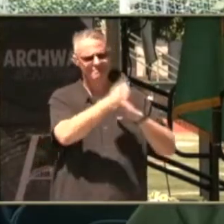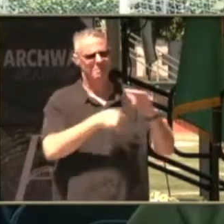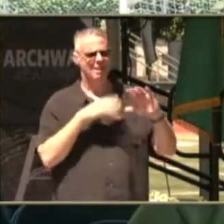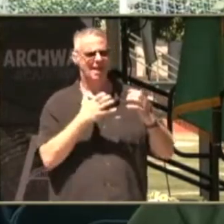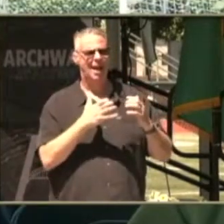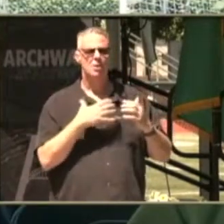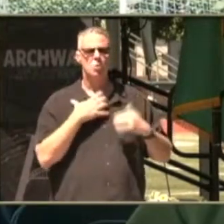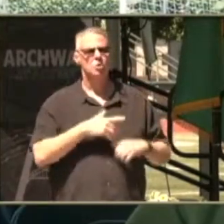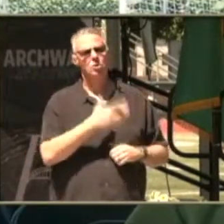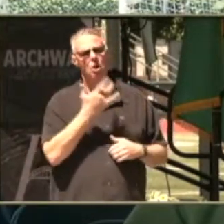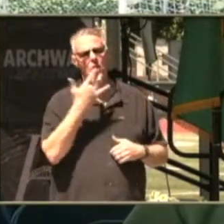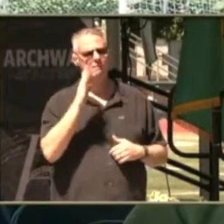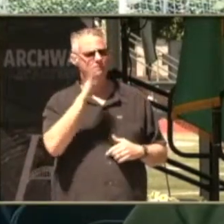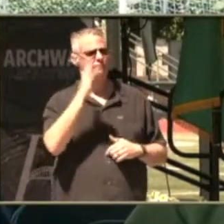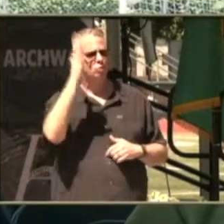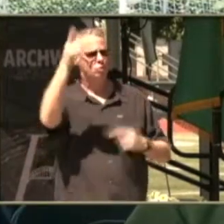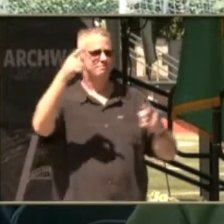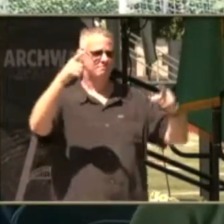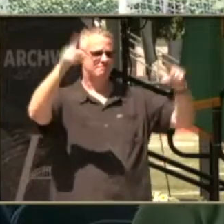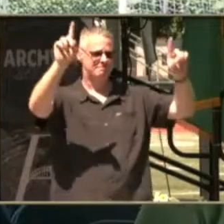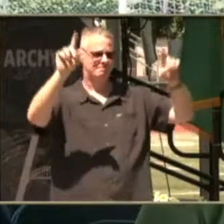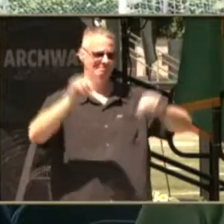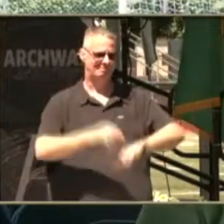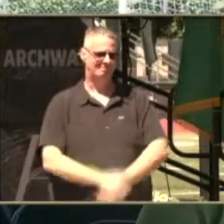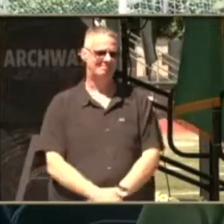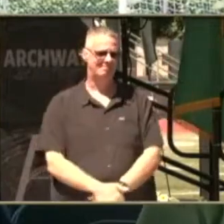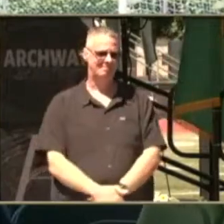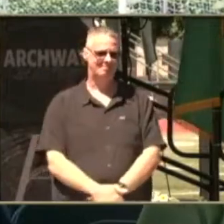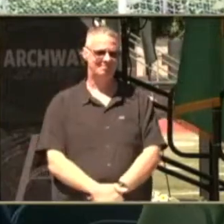best jay all